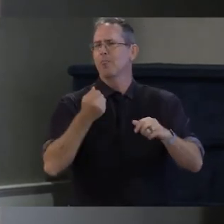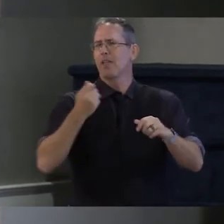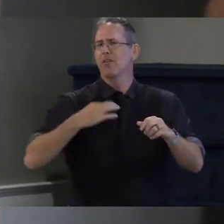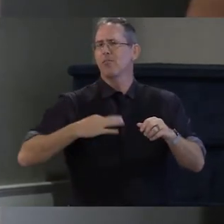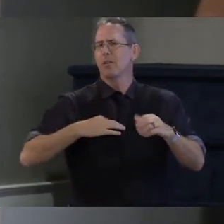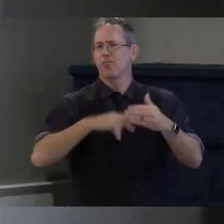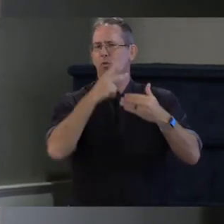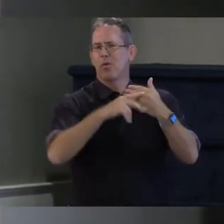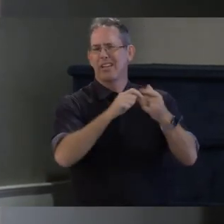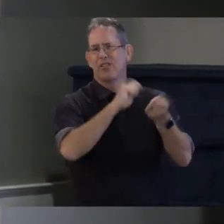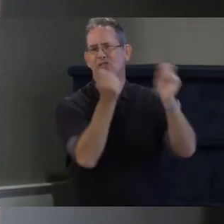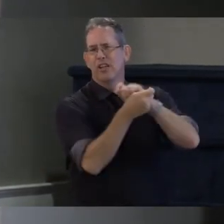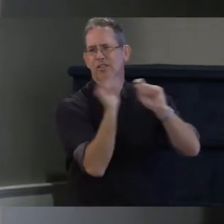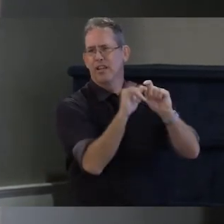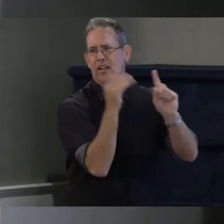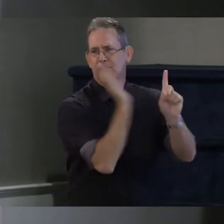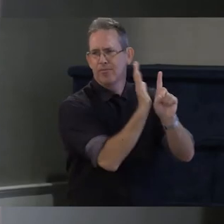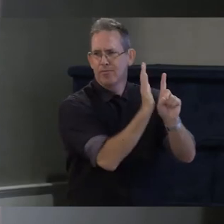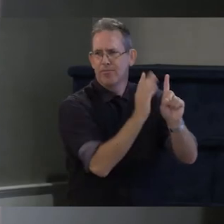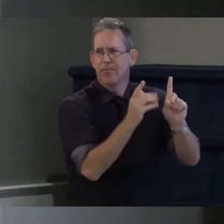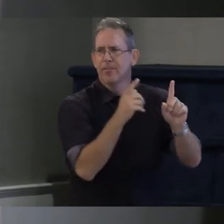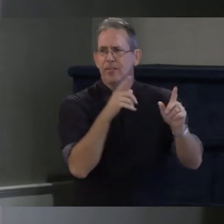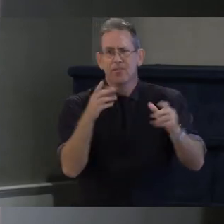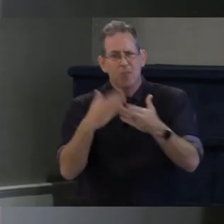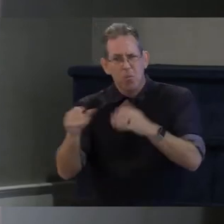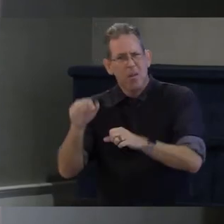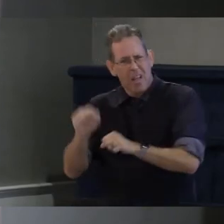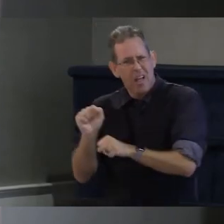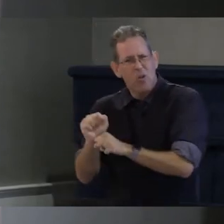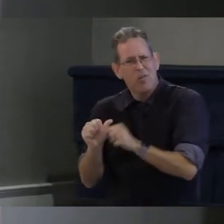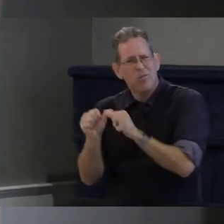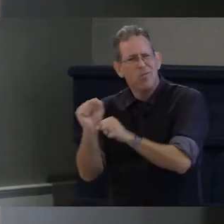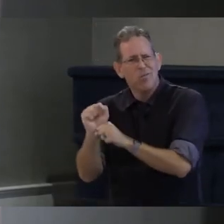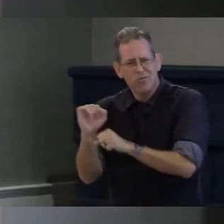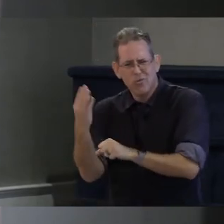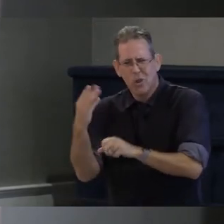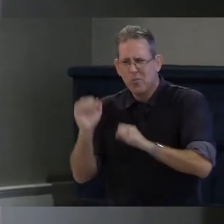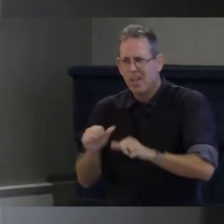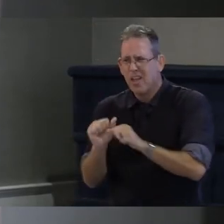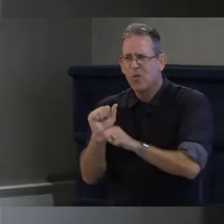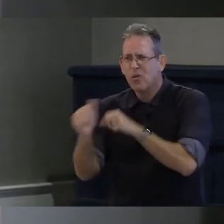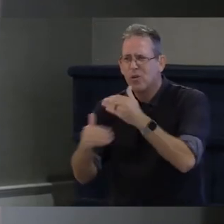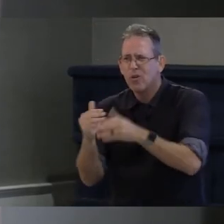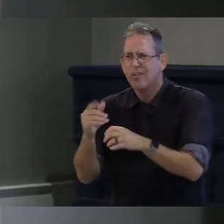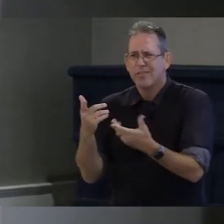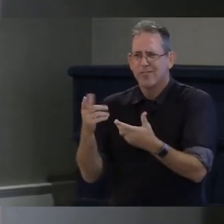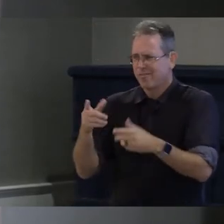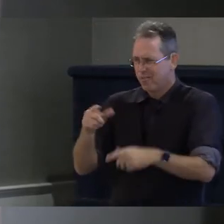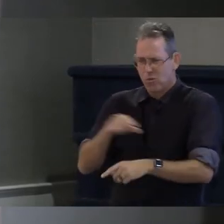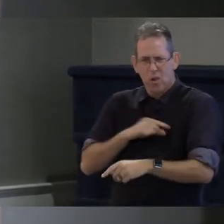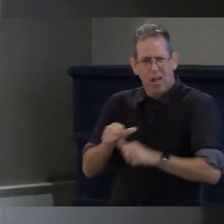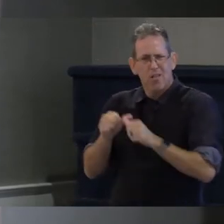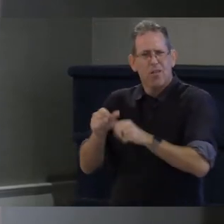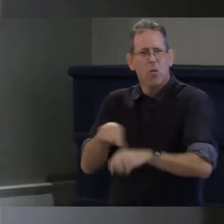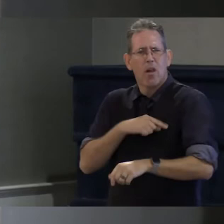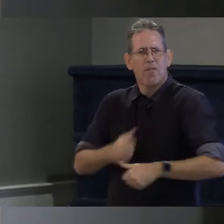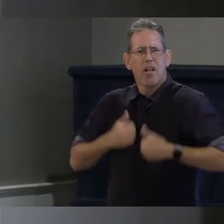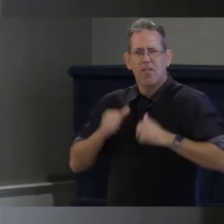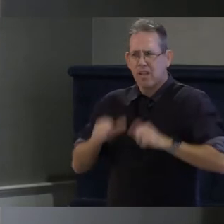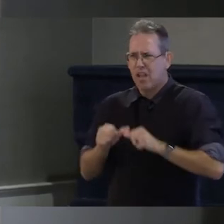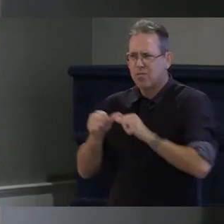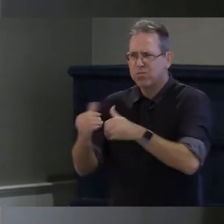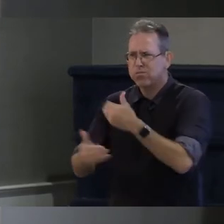individuals can work full-time um can have a full quality of life that they can meet the full cost of living i agree with